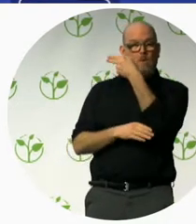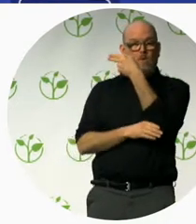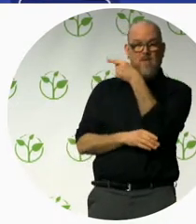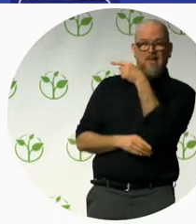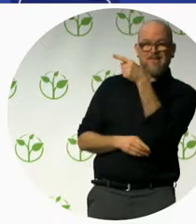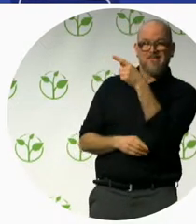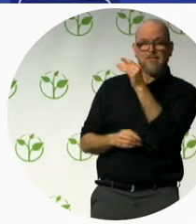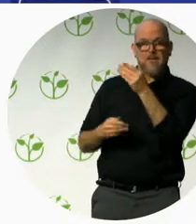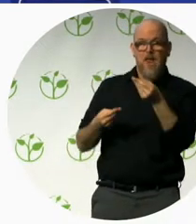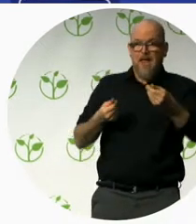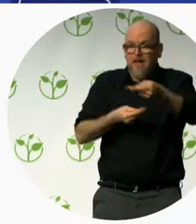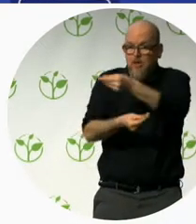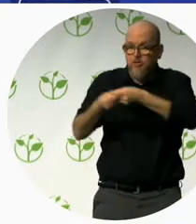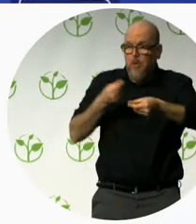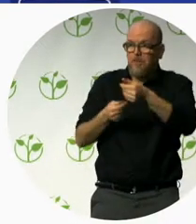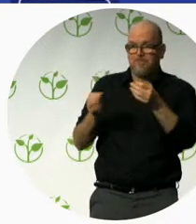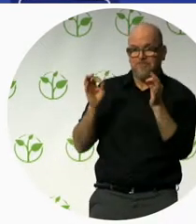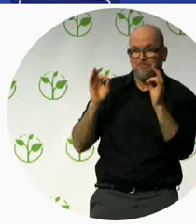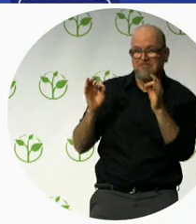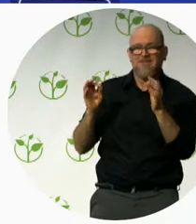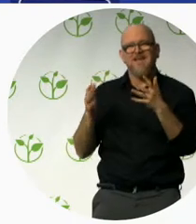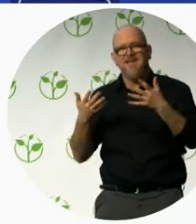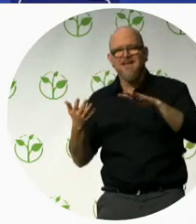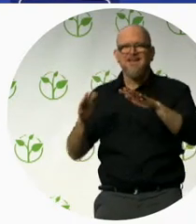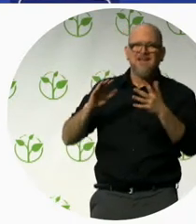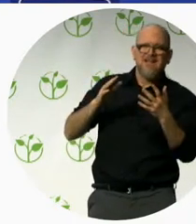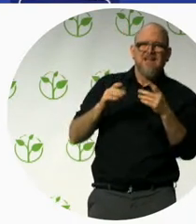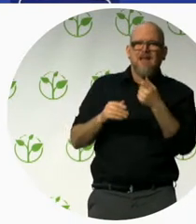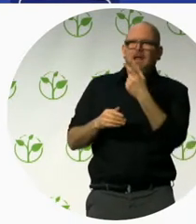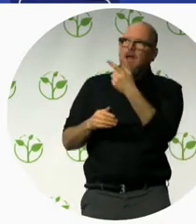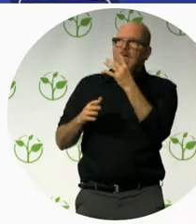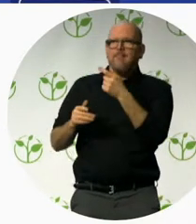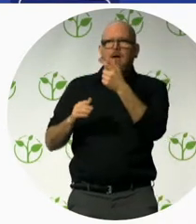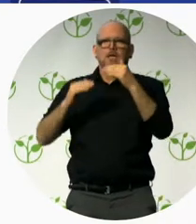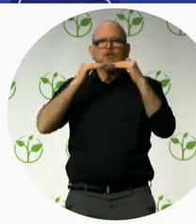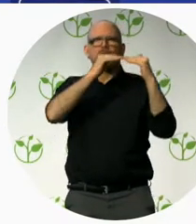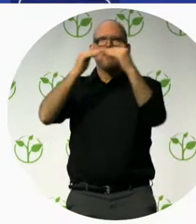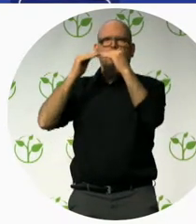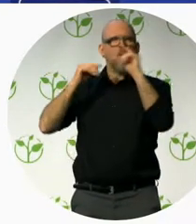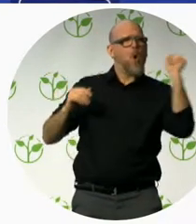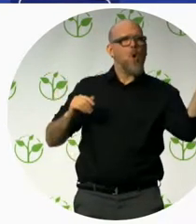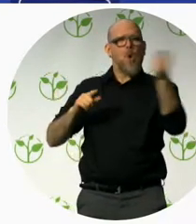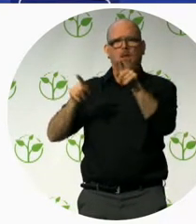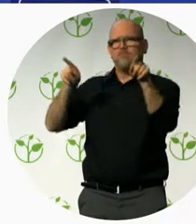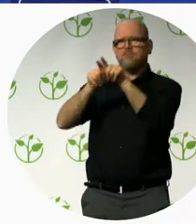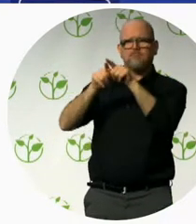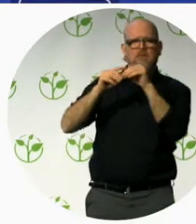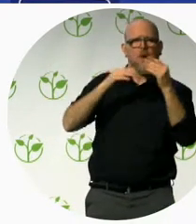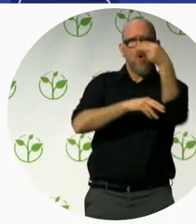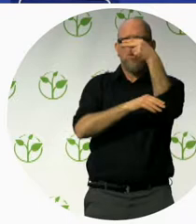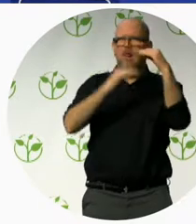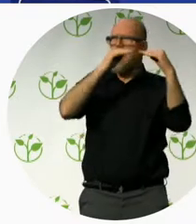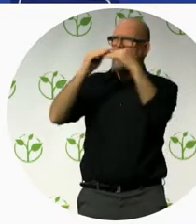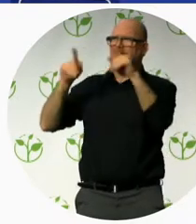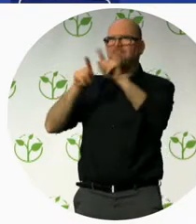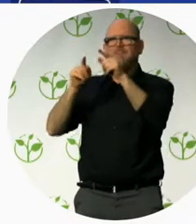like a hospital room, it could be just one chair, it could be so different. And it was so different, and many times it was